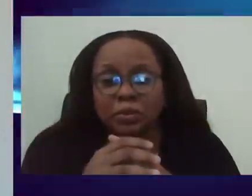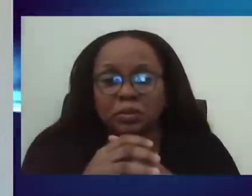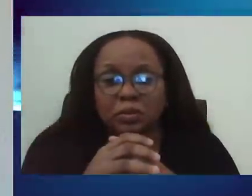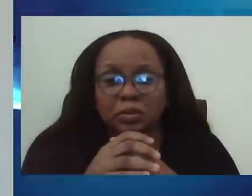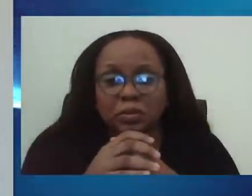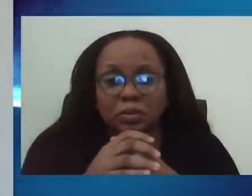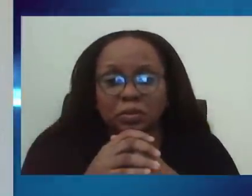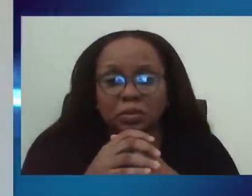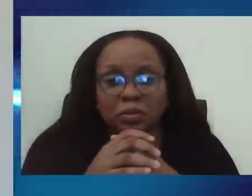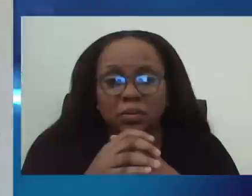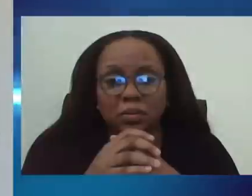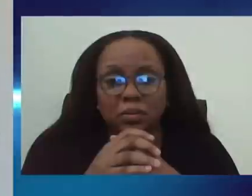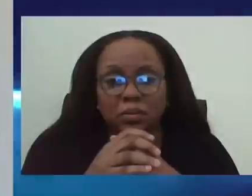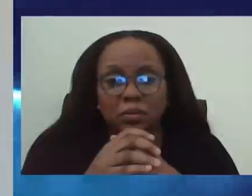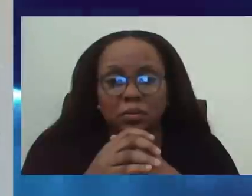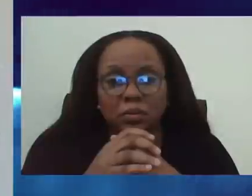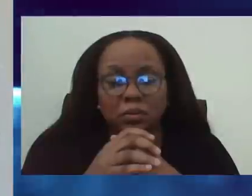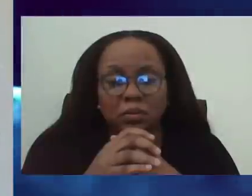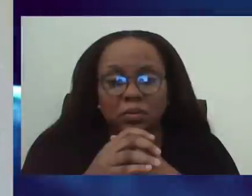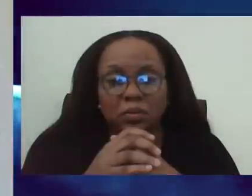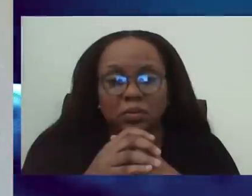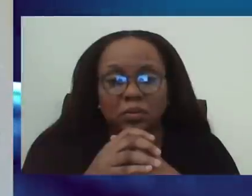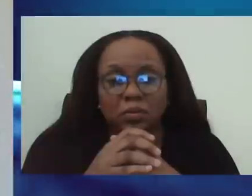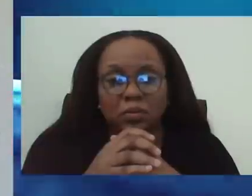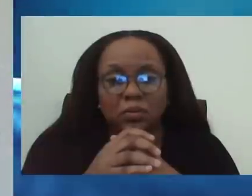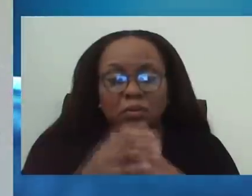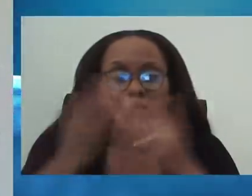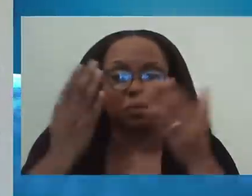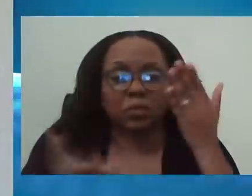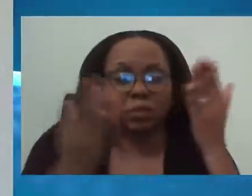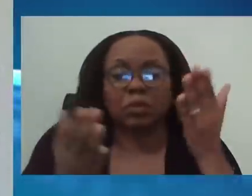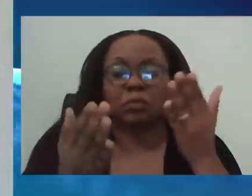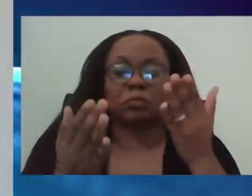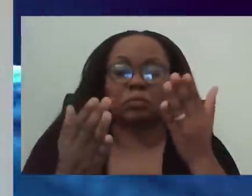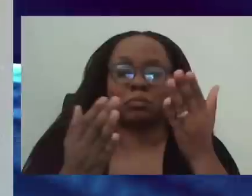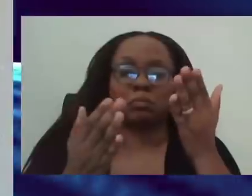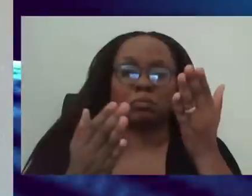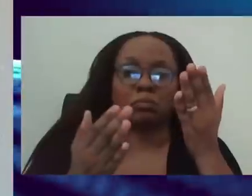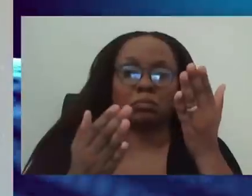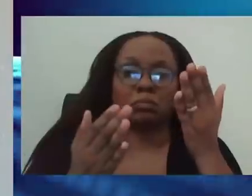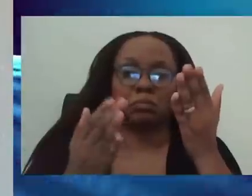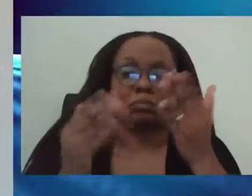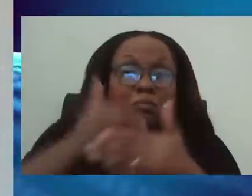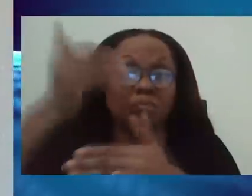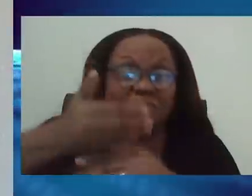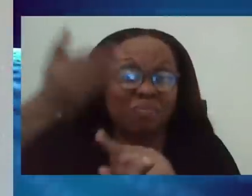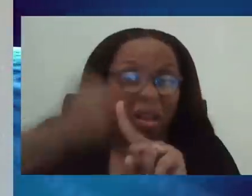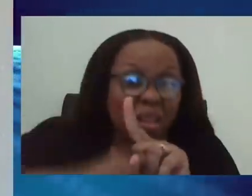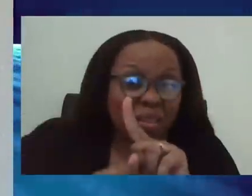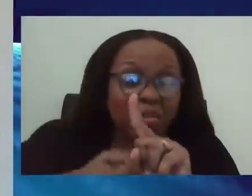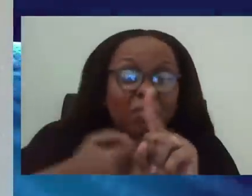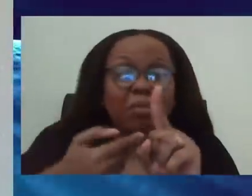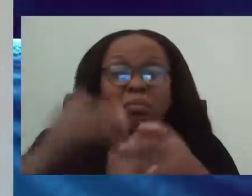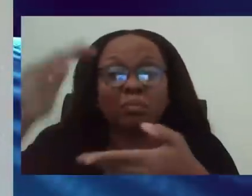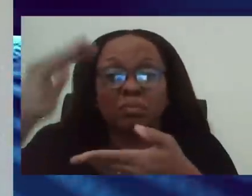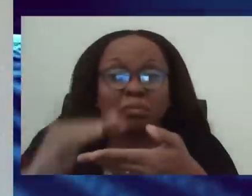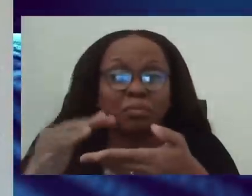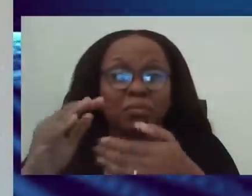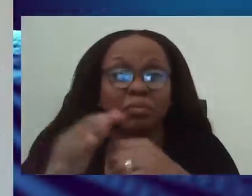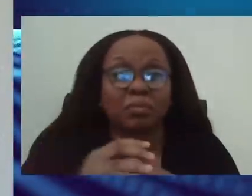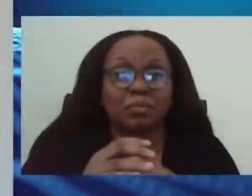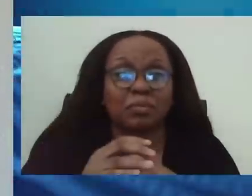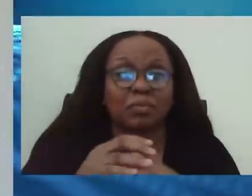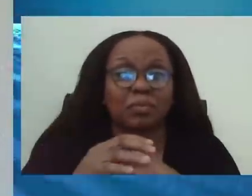within the next month or so, that's what, 30 days. We should start to level up, but we won't get back to that wonderful 60,